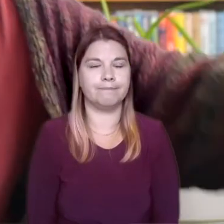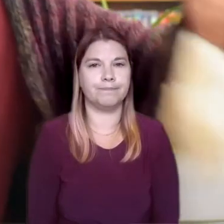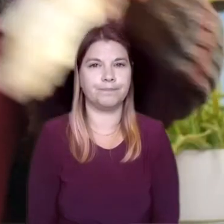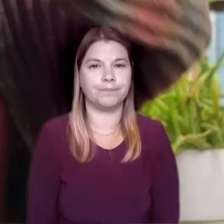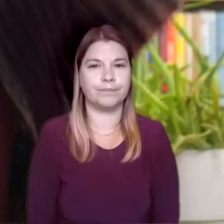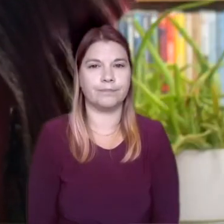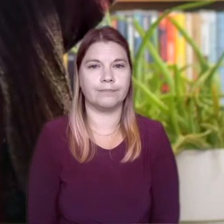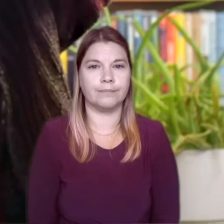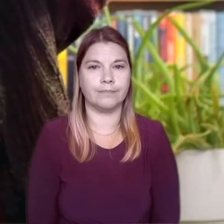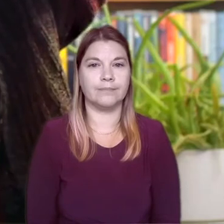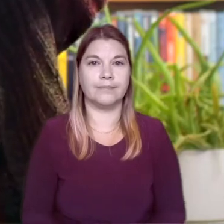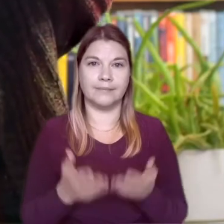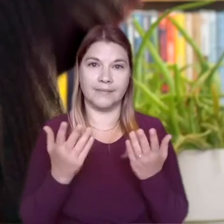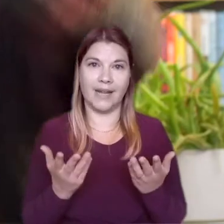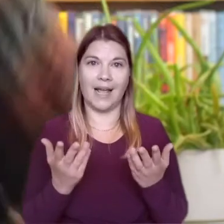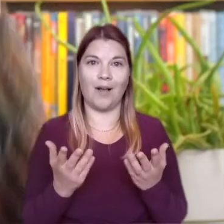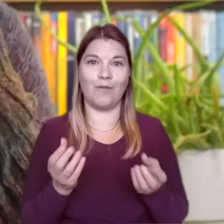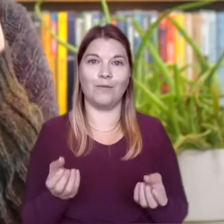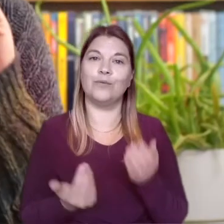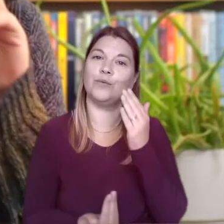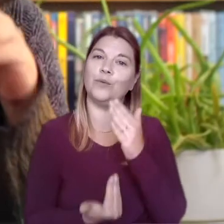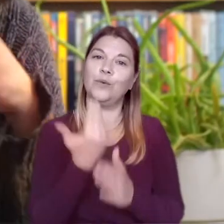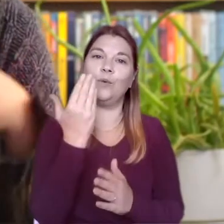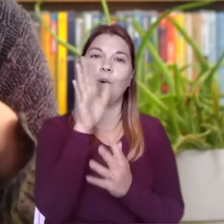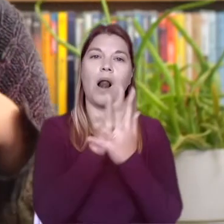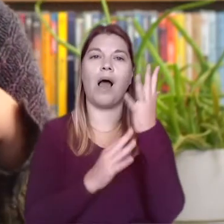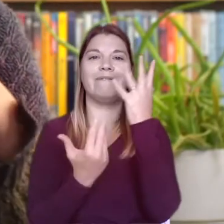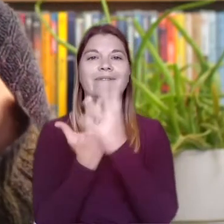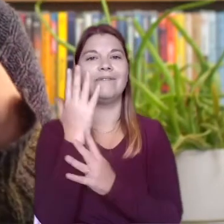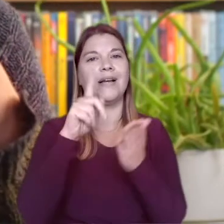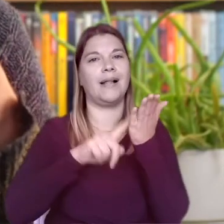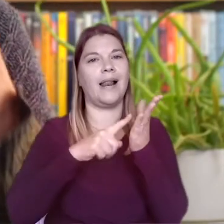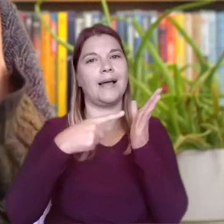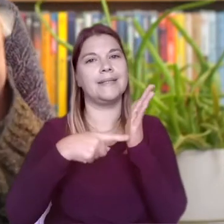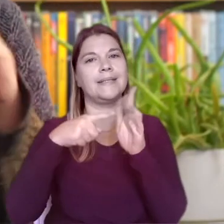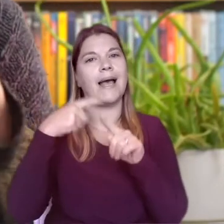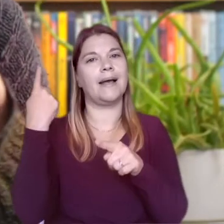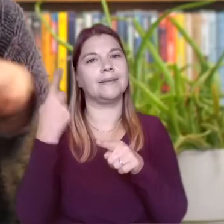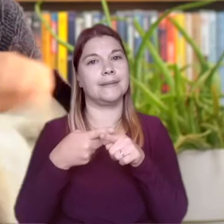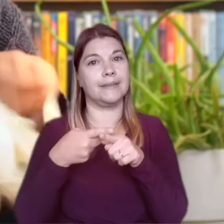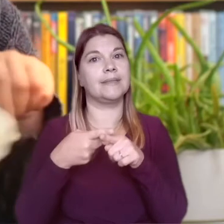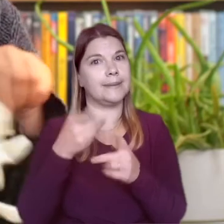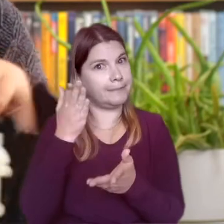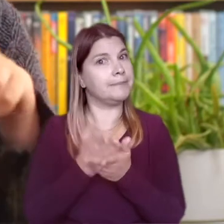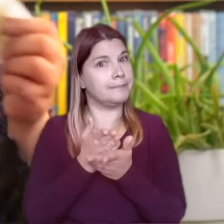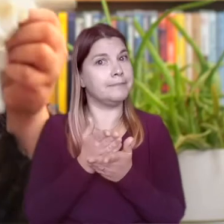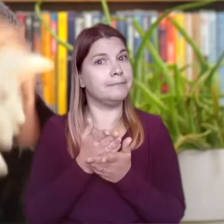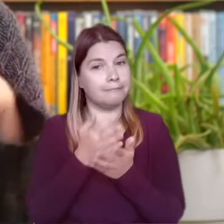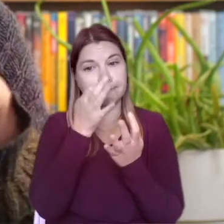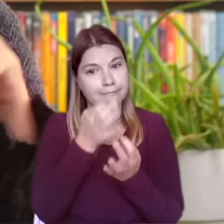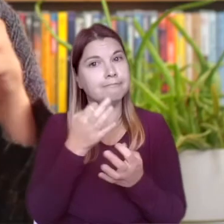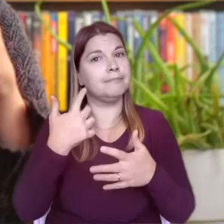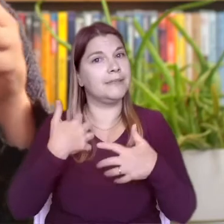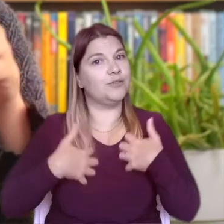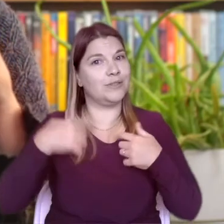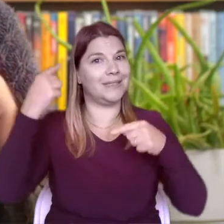I have some fresh latex gloves here these can make some pretty interesting sounds as well as